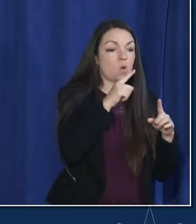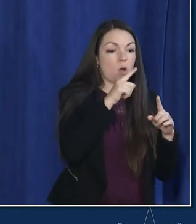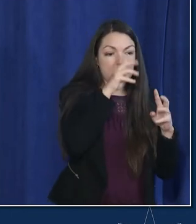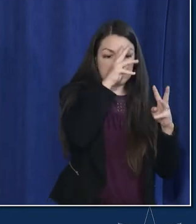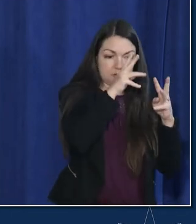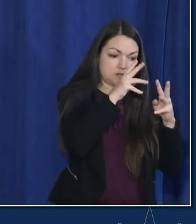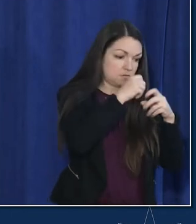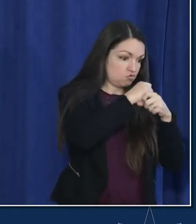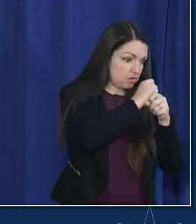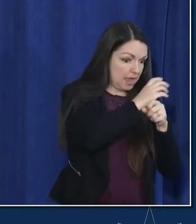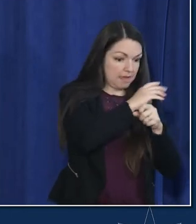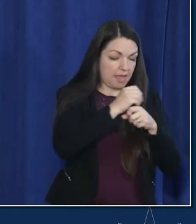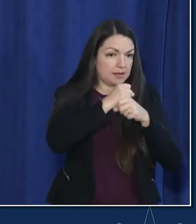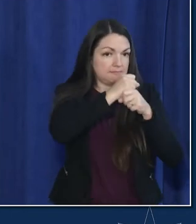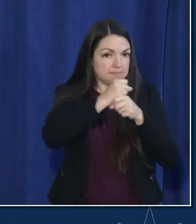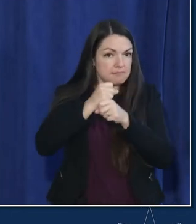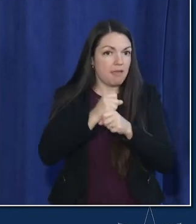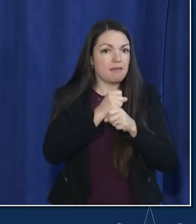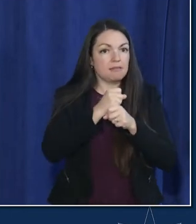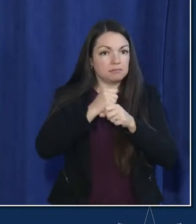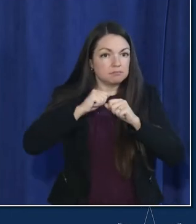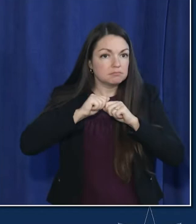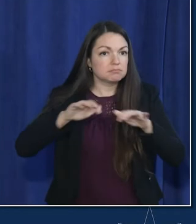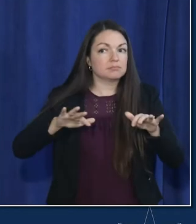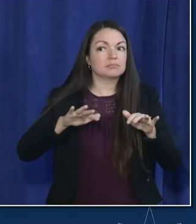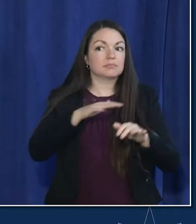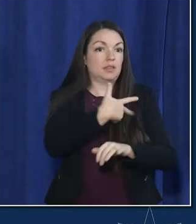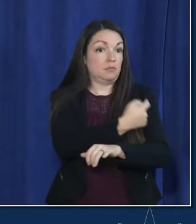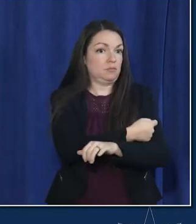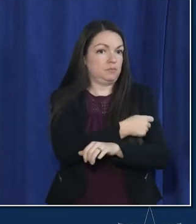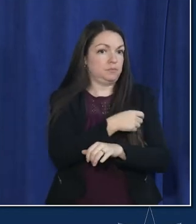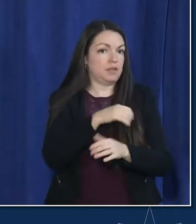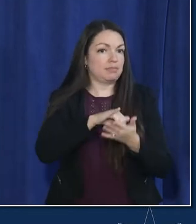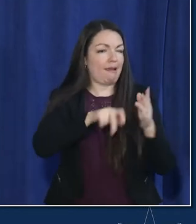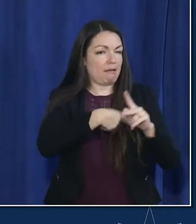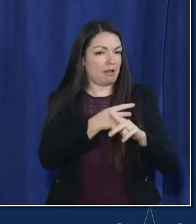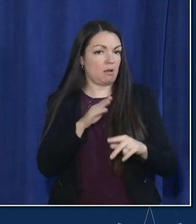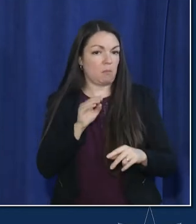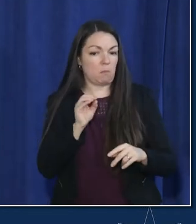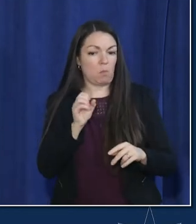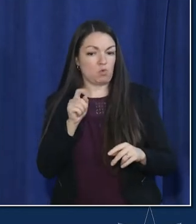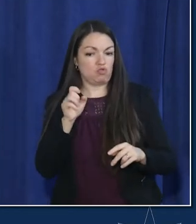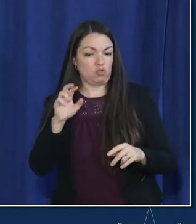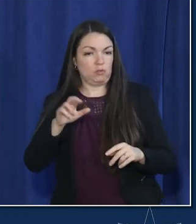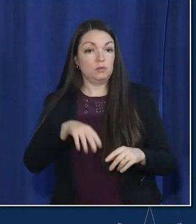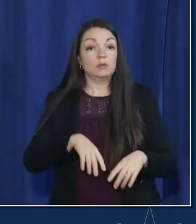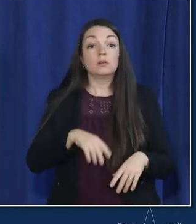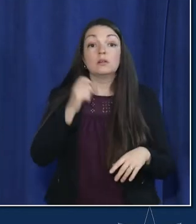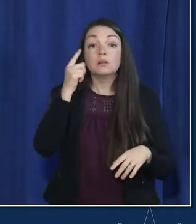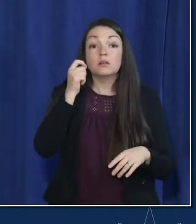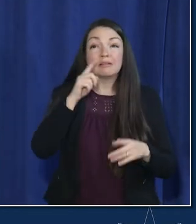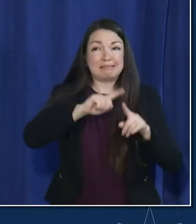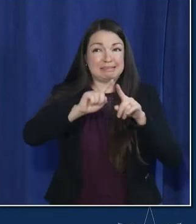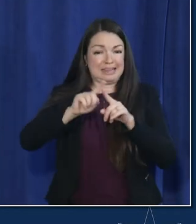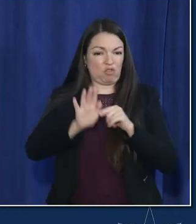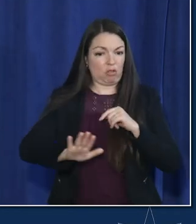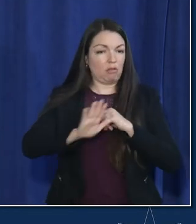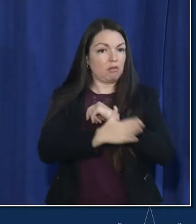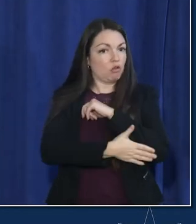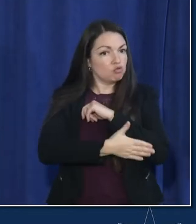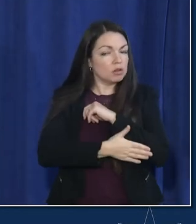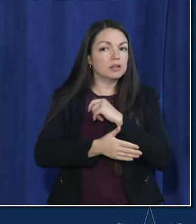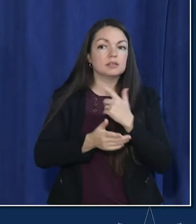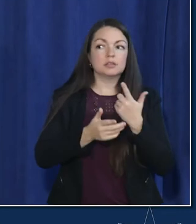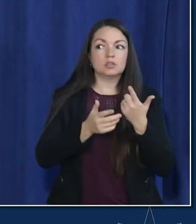of the reasons why you are seeing countries uh be quite aggressive around this particular variant it's not that we're